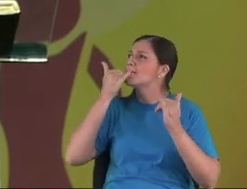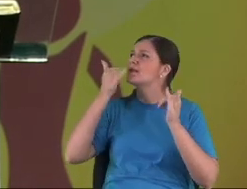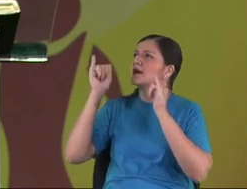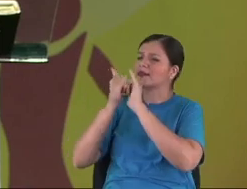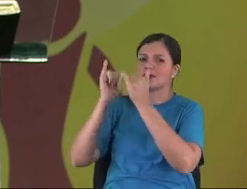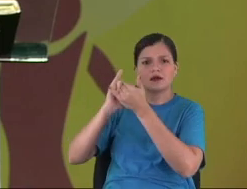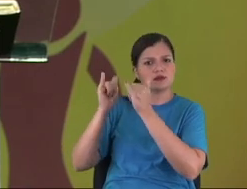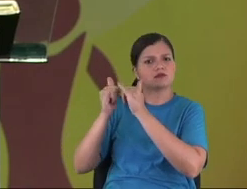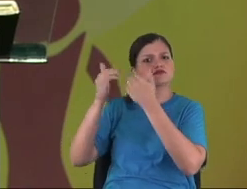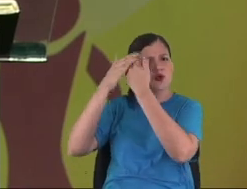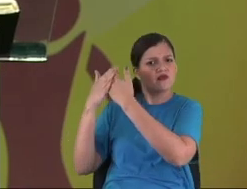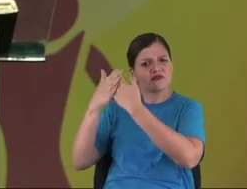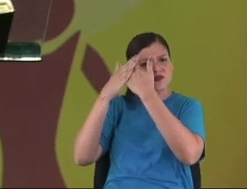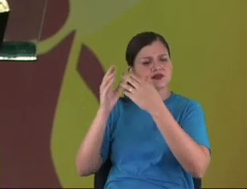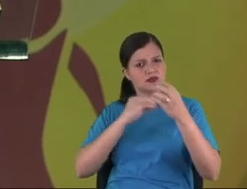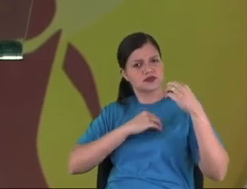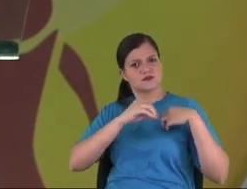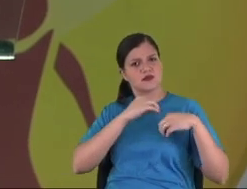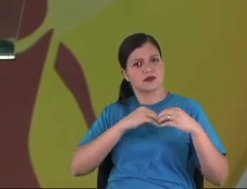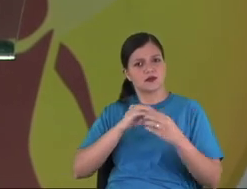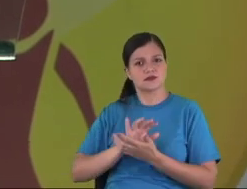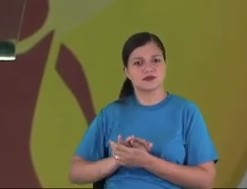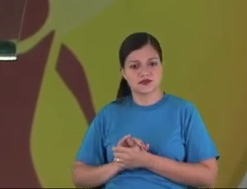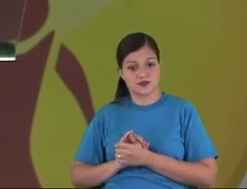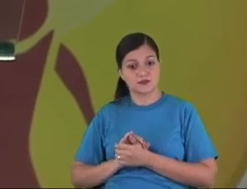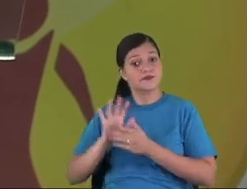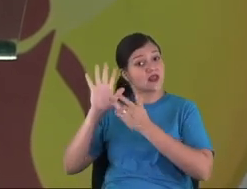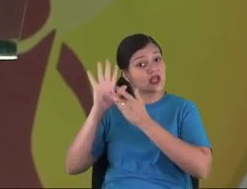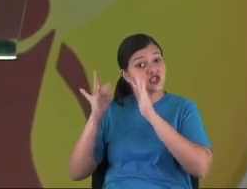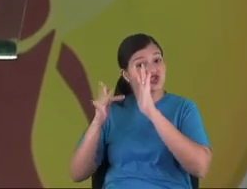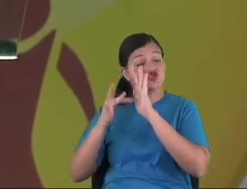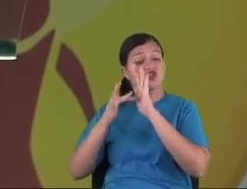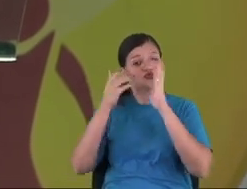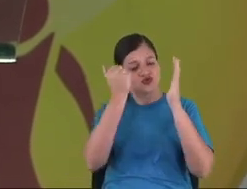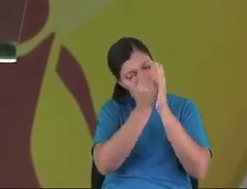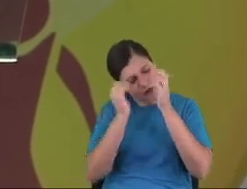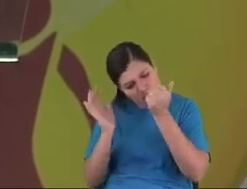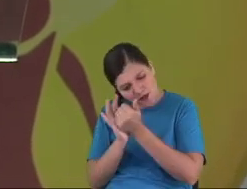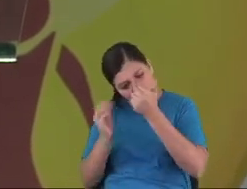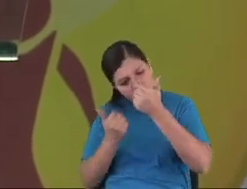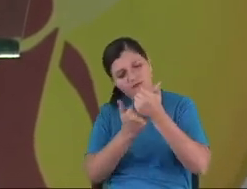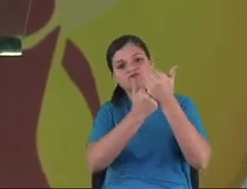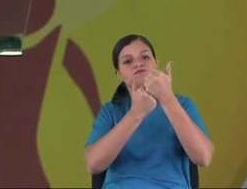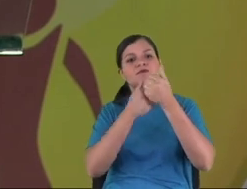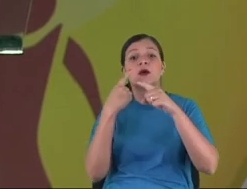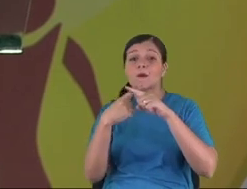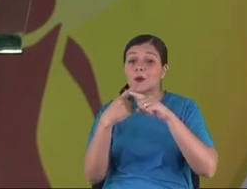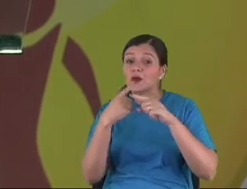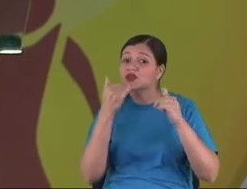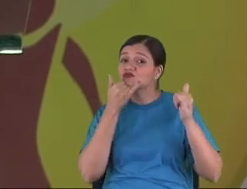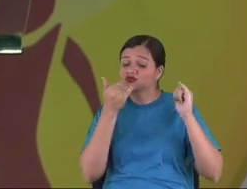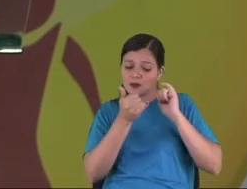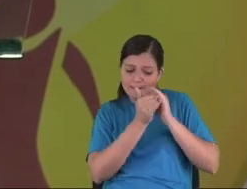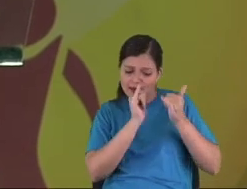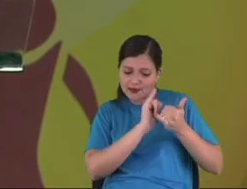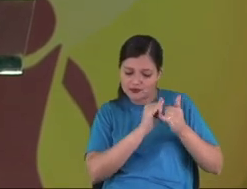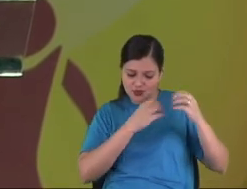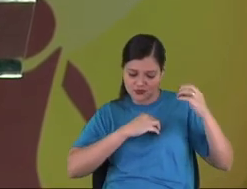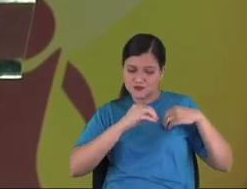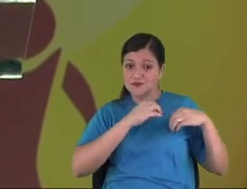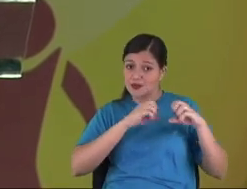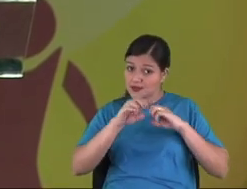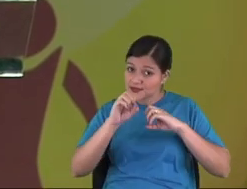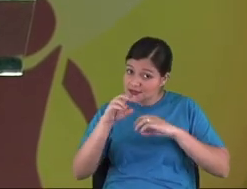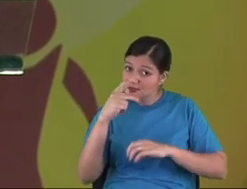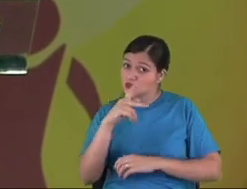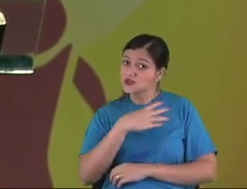you for each, every one of your sinners, that Jesus died on the cross, to forgive your